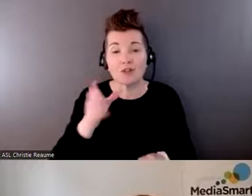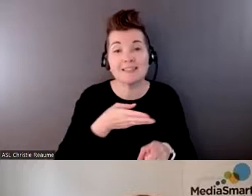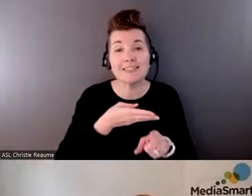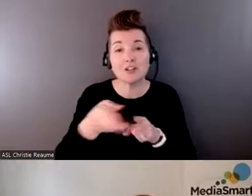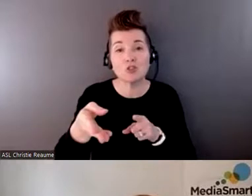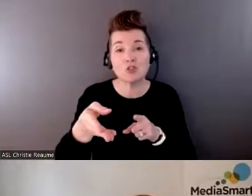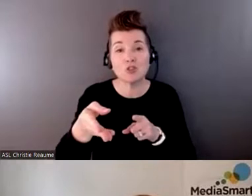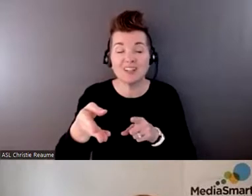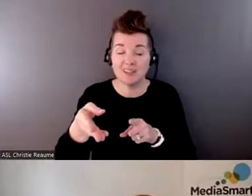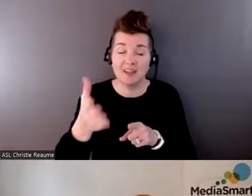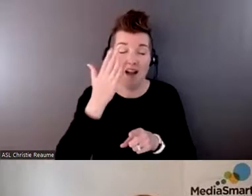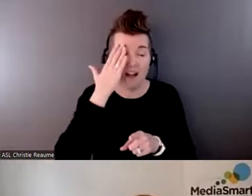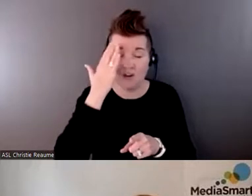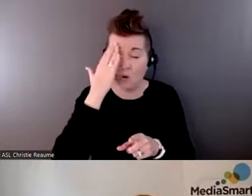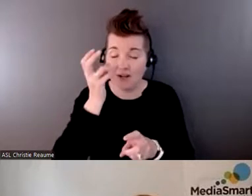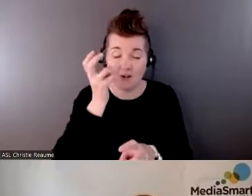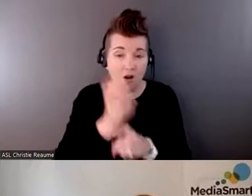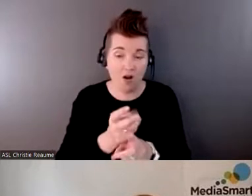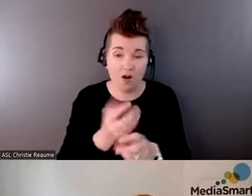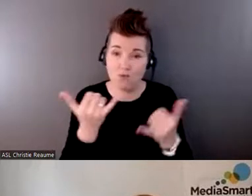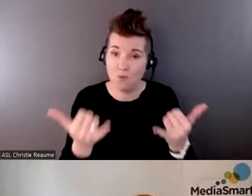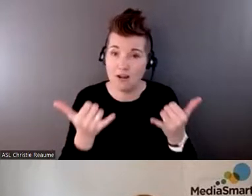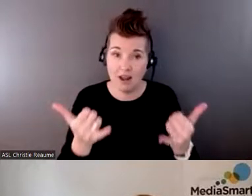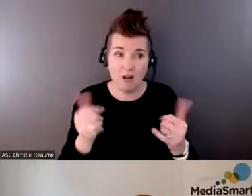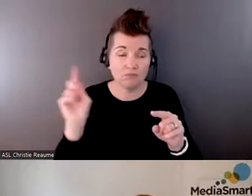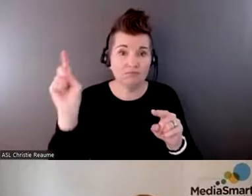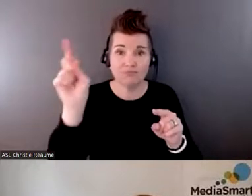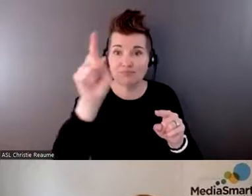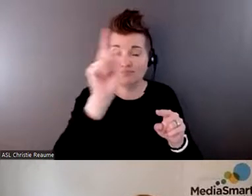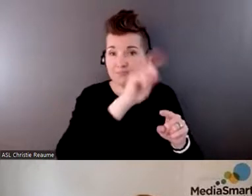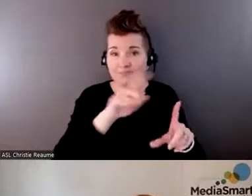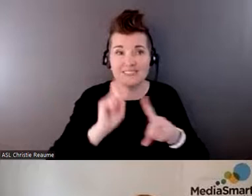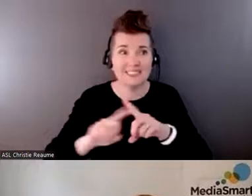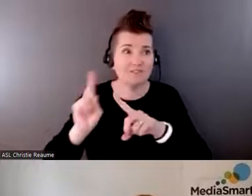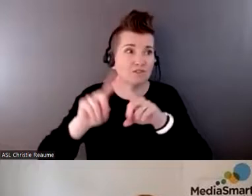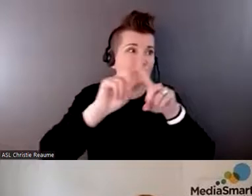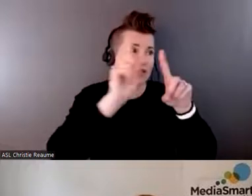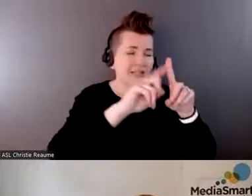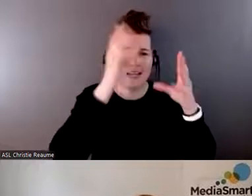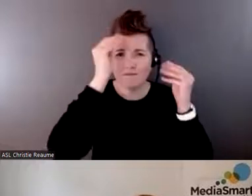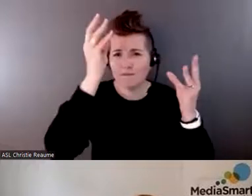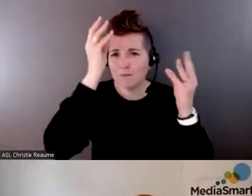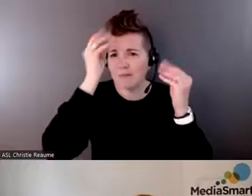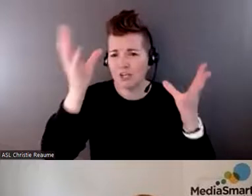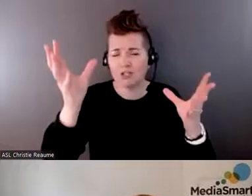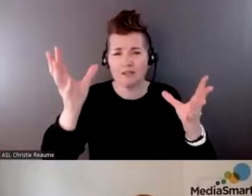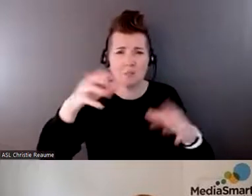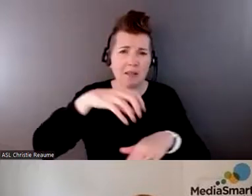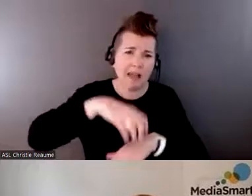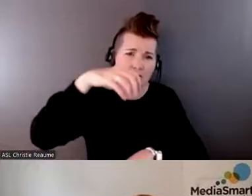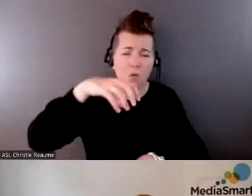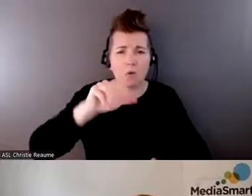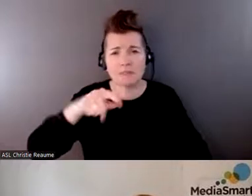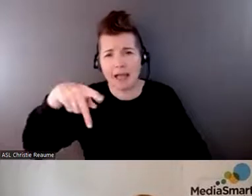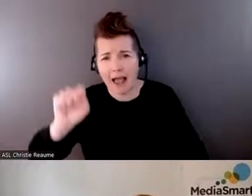best with all the stuff out there because of the avalanche of, of information out there and who to trust.